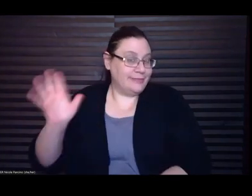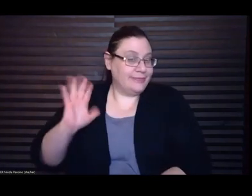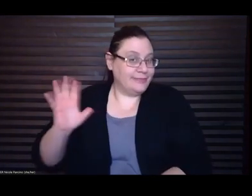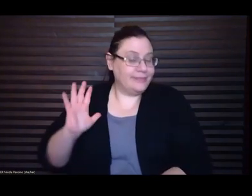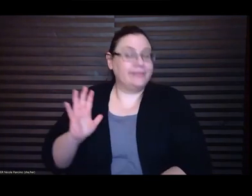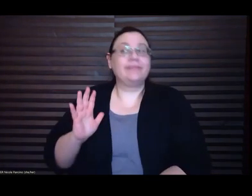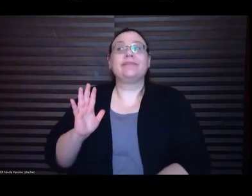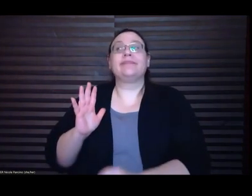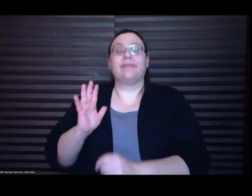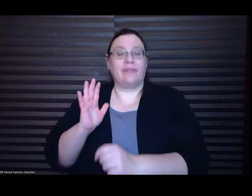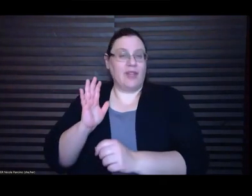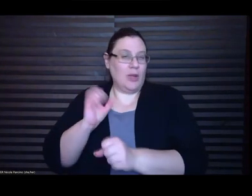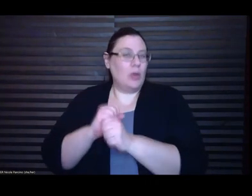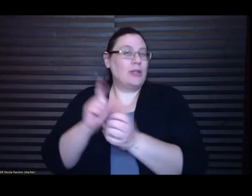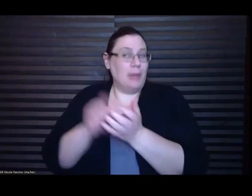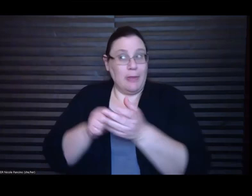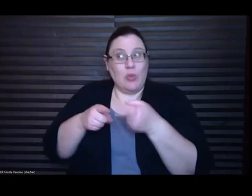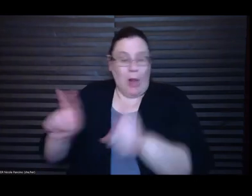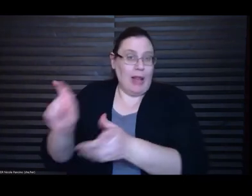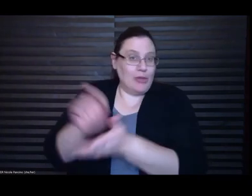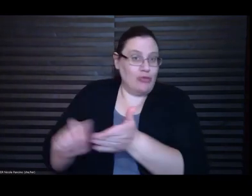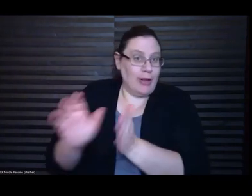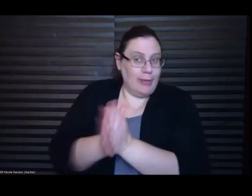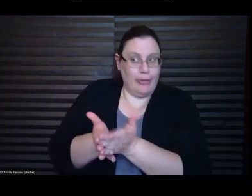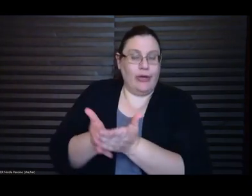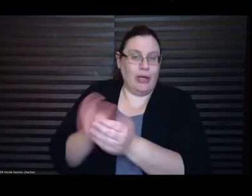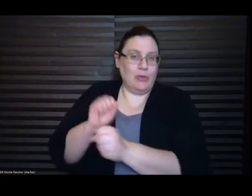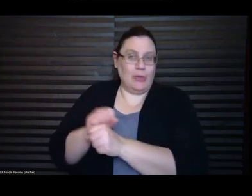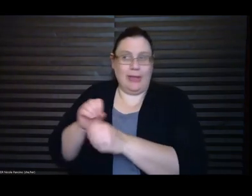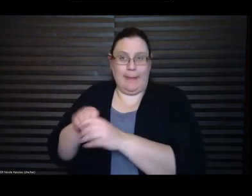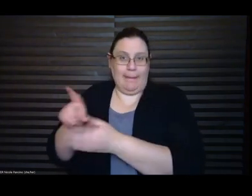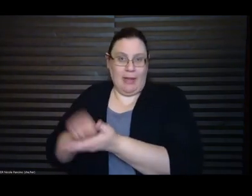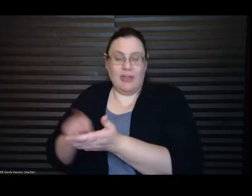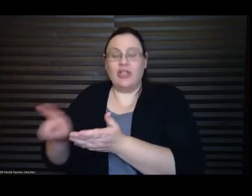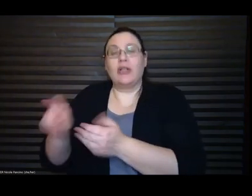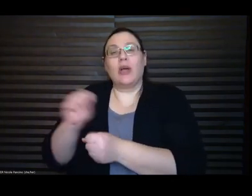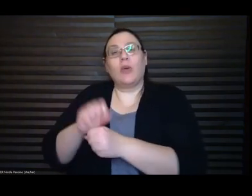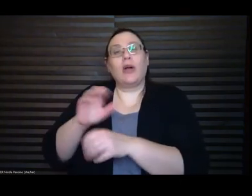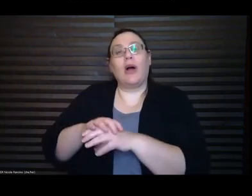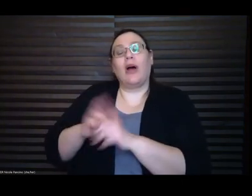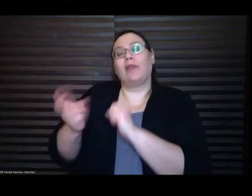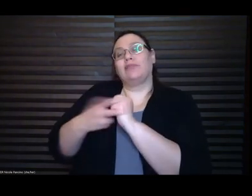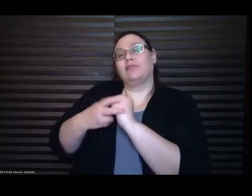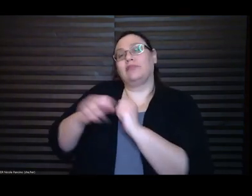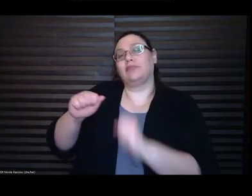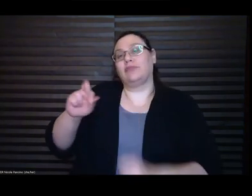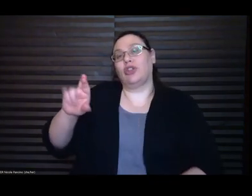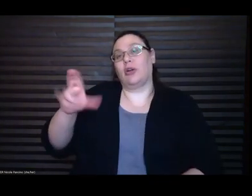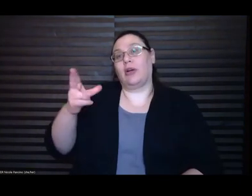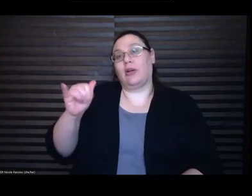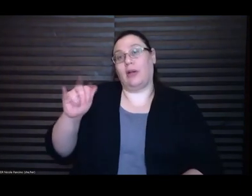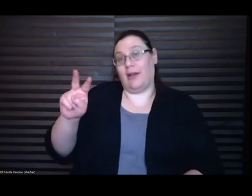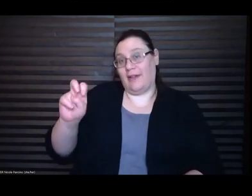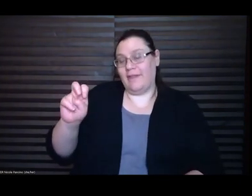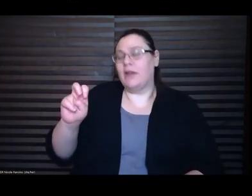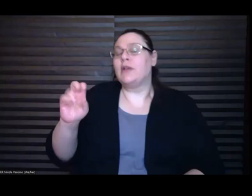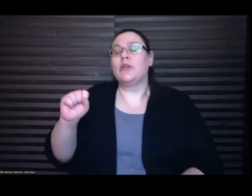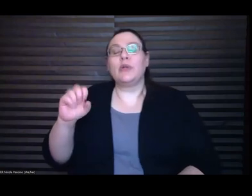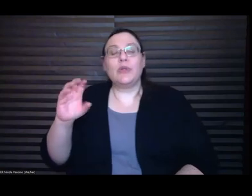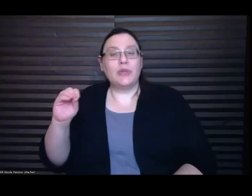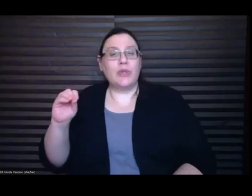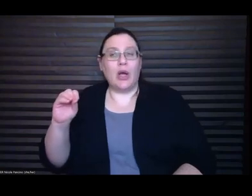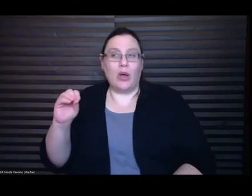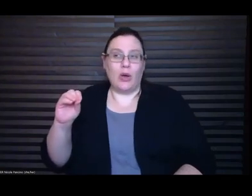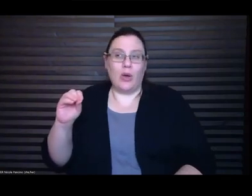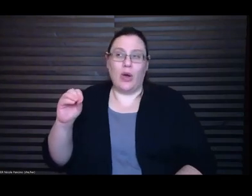worked on the archival side so I was seeing what was coming in from all of the imprints and